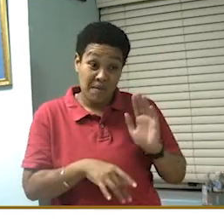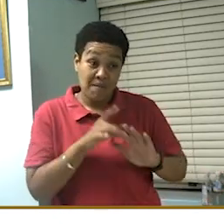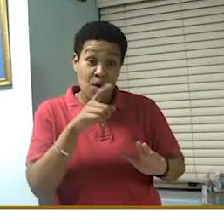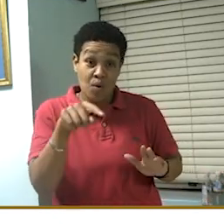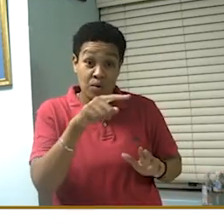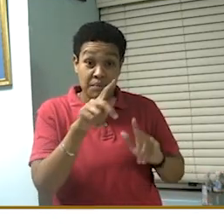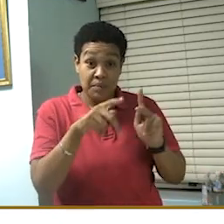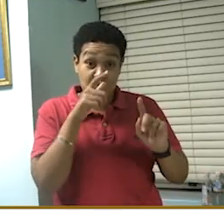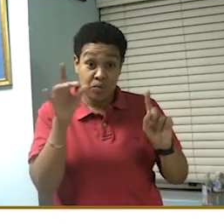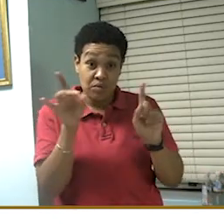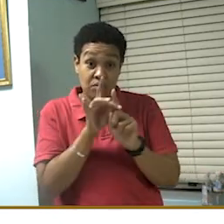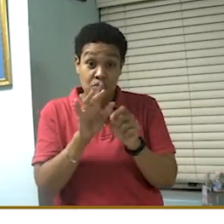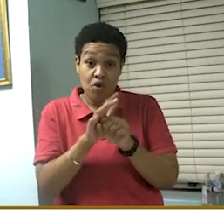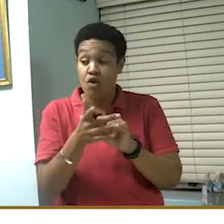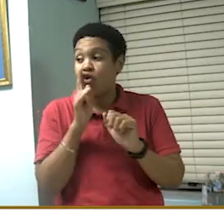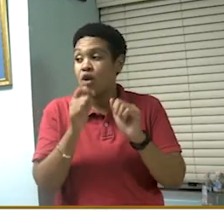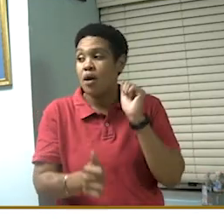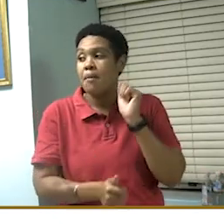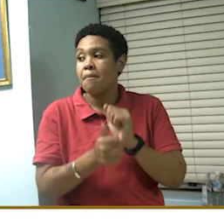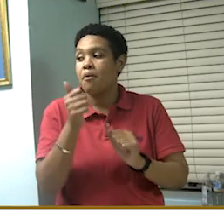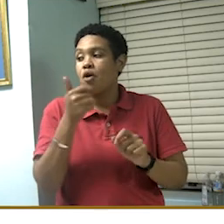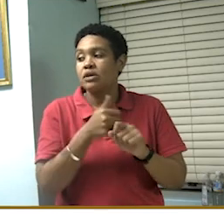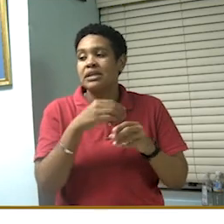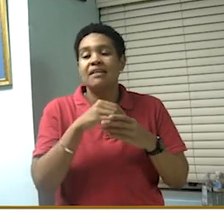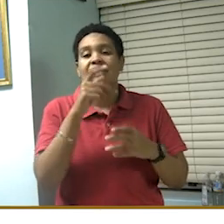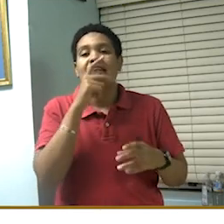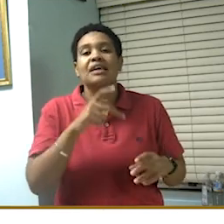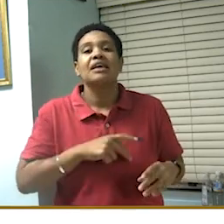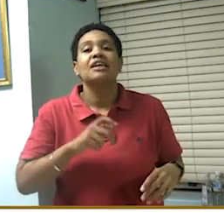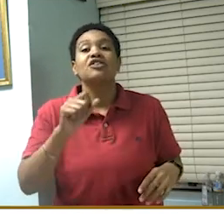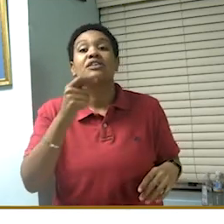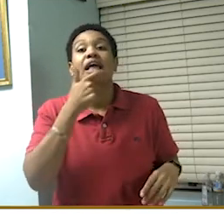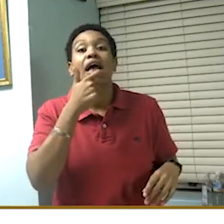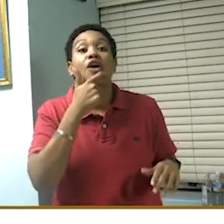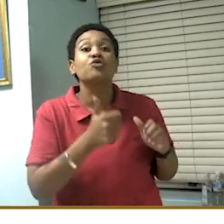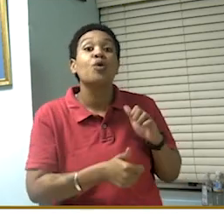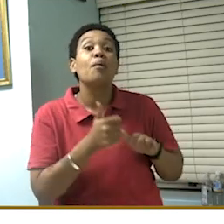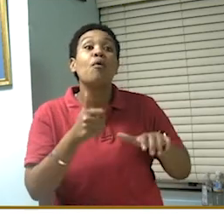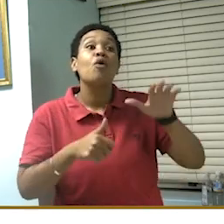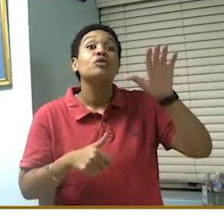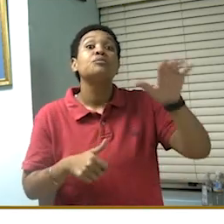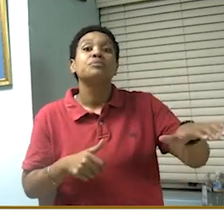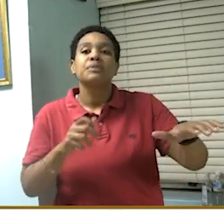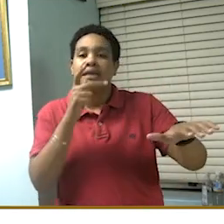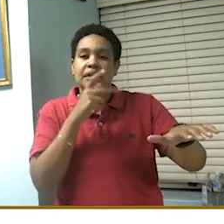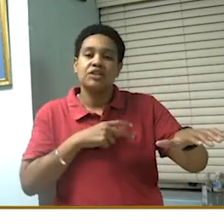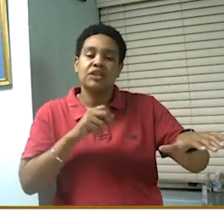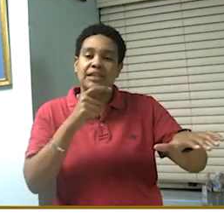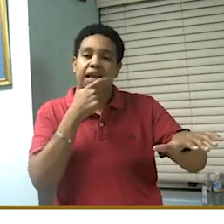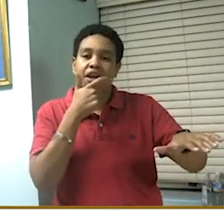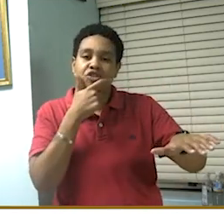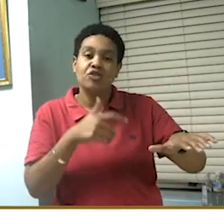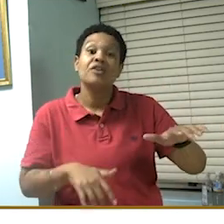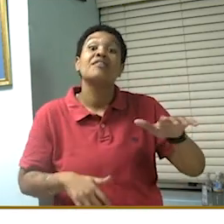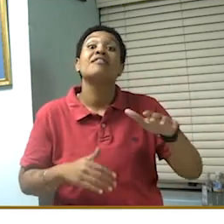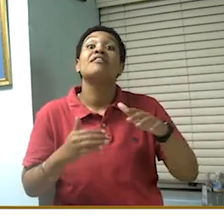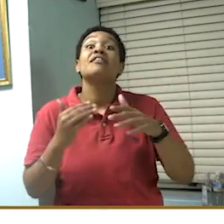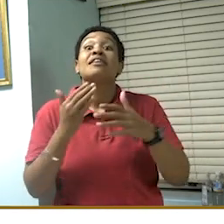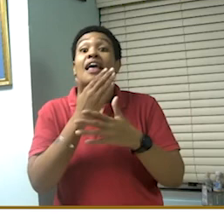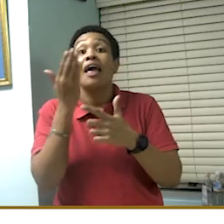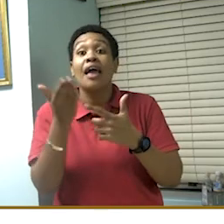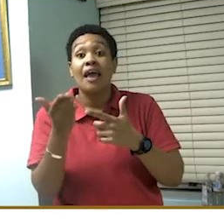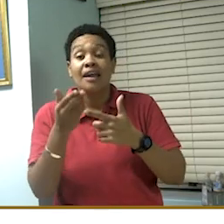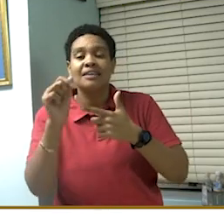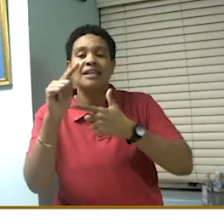we found these cases, the majority were in Kingston and St. Andrew. followed by